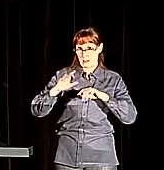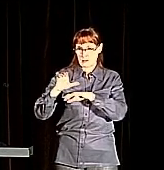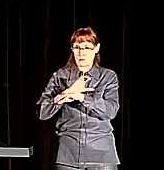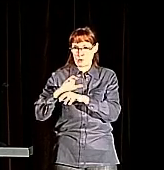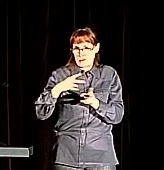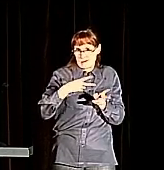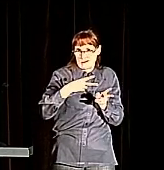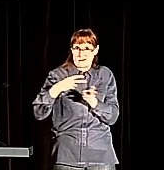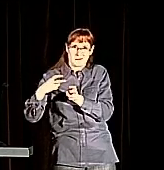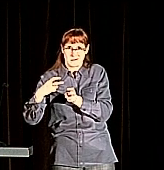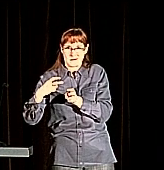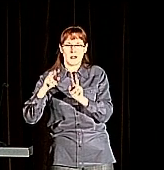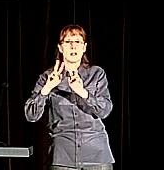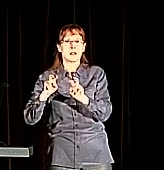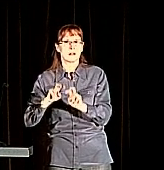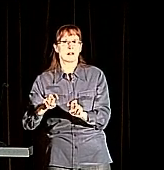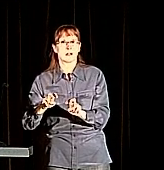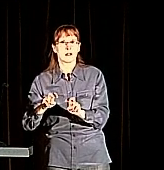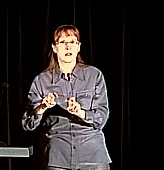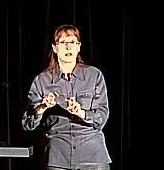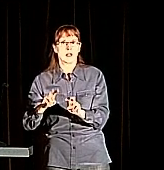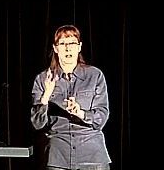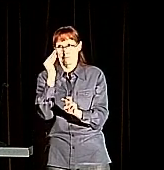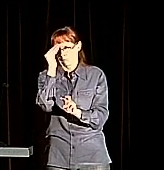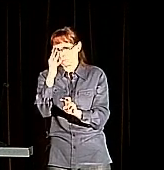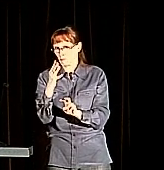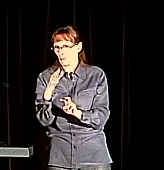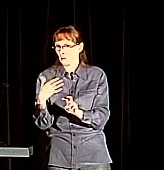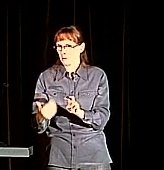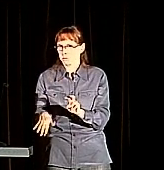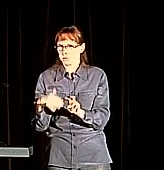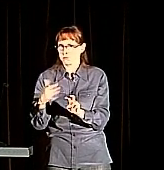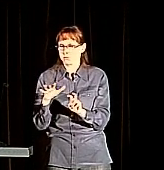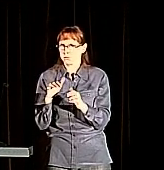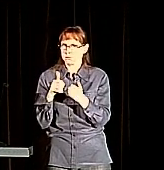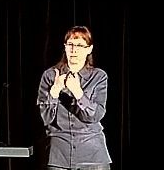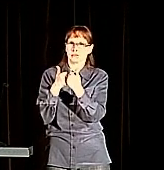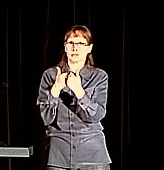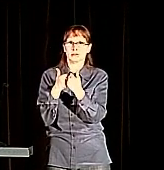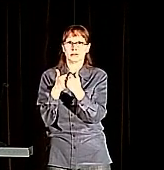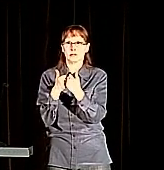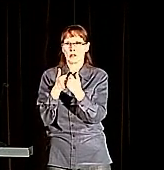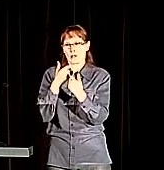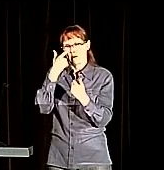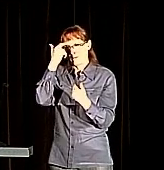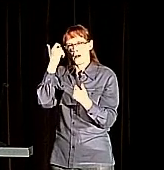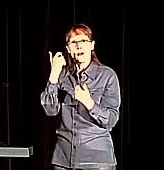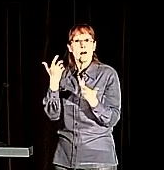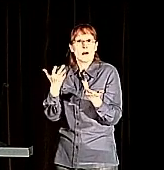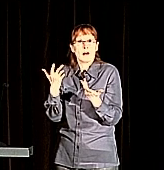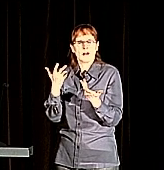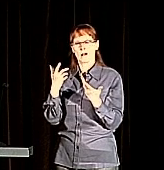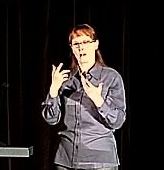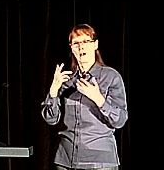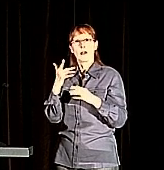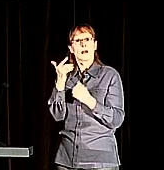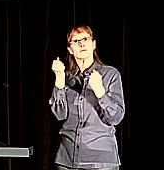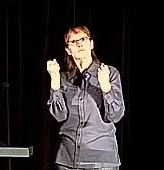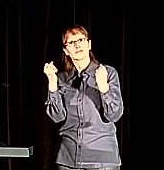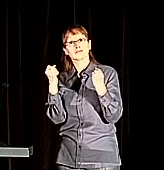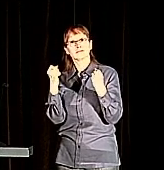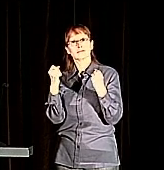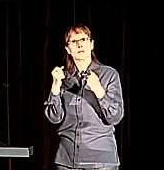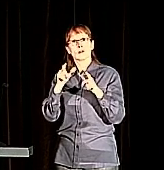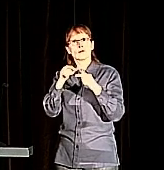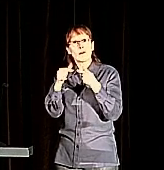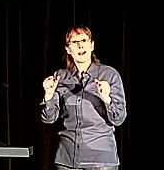This was extremely challenging for us for a lot of reasons. One is because of the simultaneous grammars of sign language. The